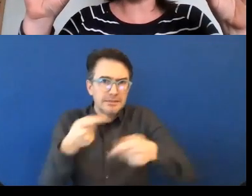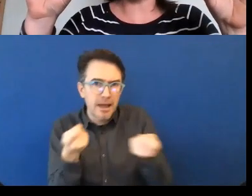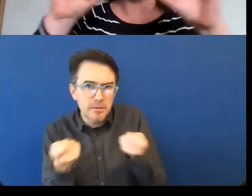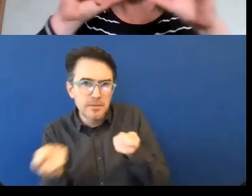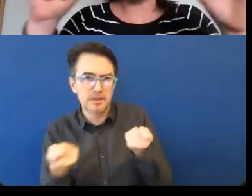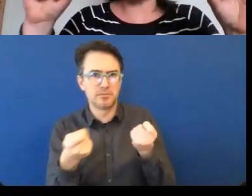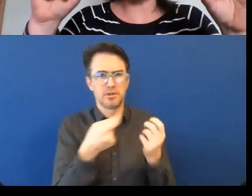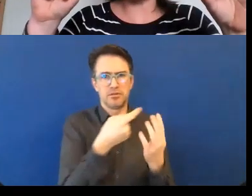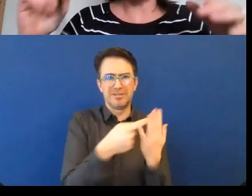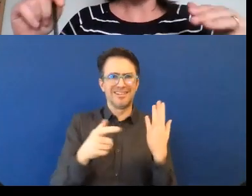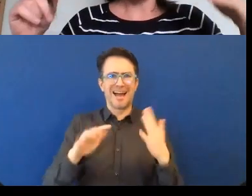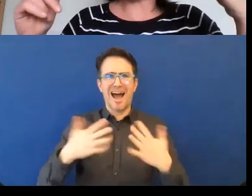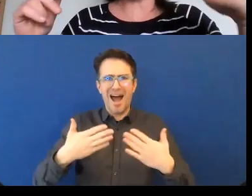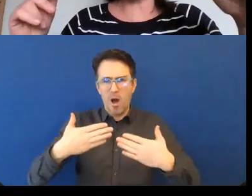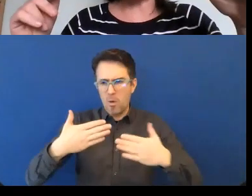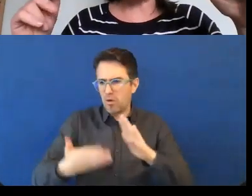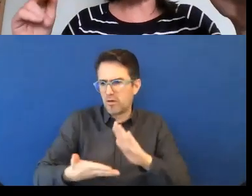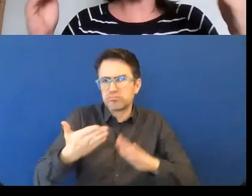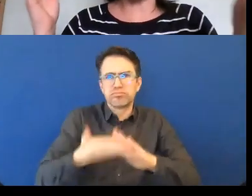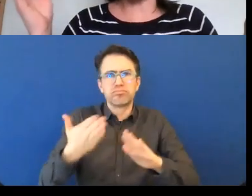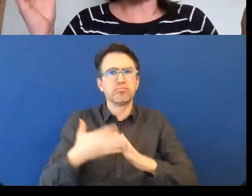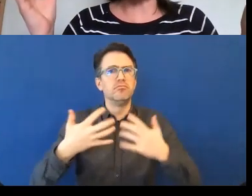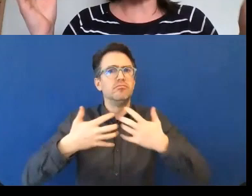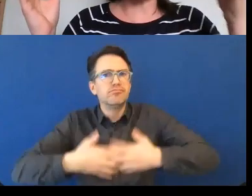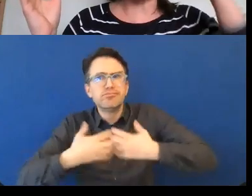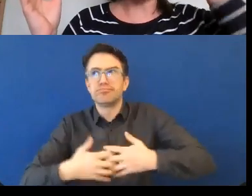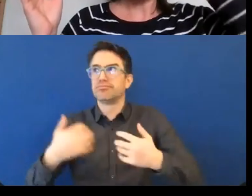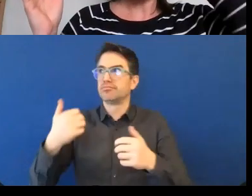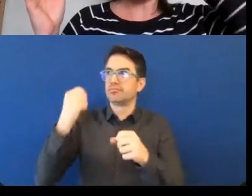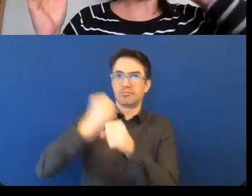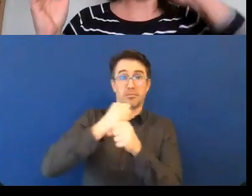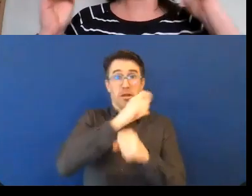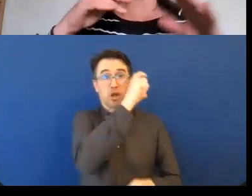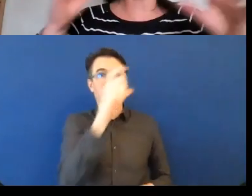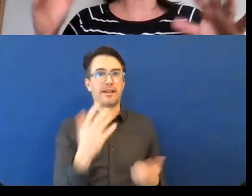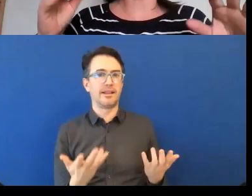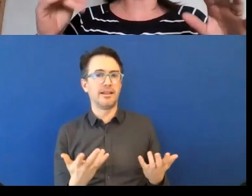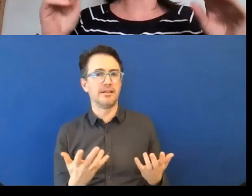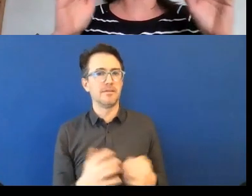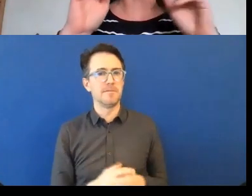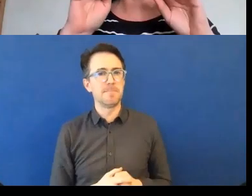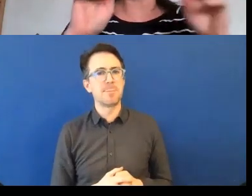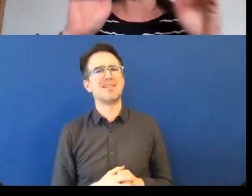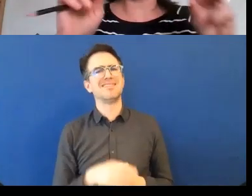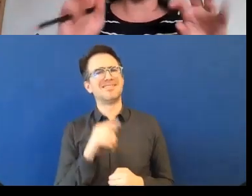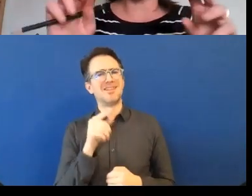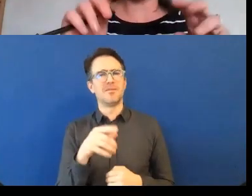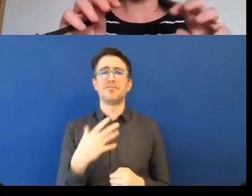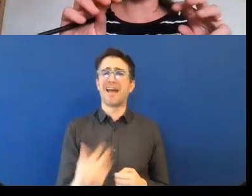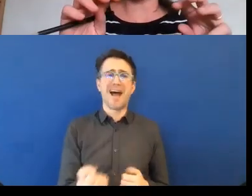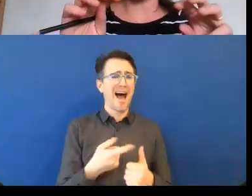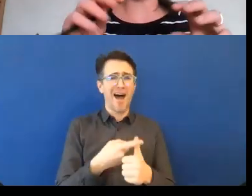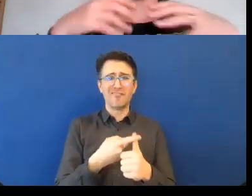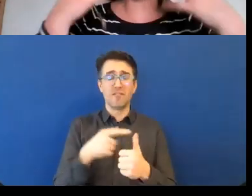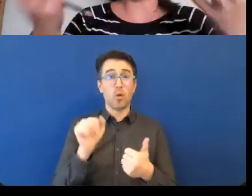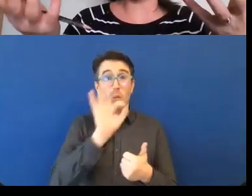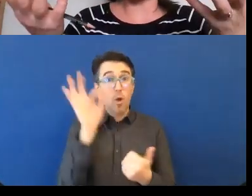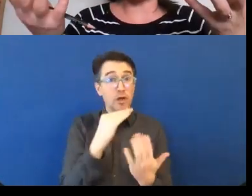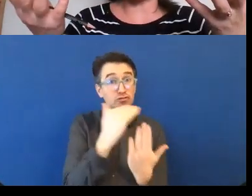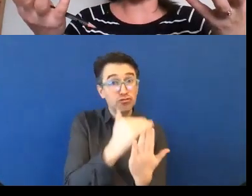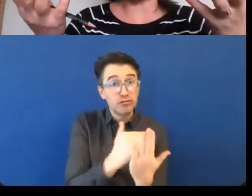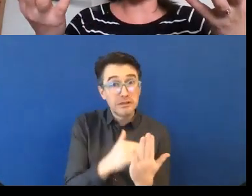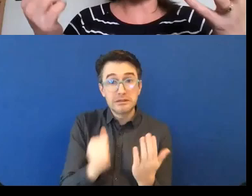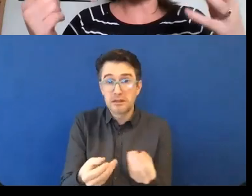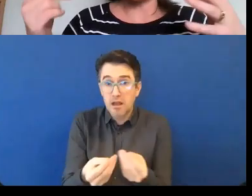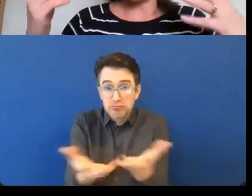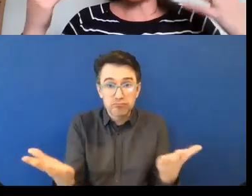might work for you as an individual? And it's free. It's on our website. So you just go on our website, you put in the kind of problems you're having, and it comes